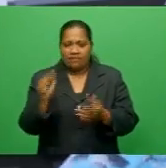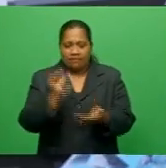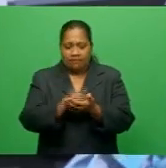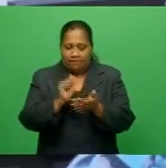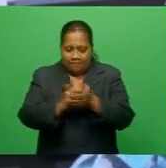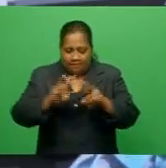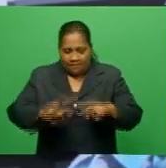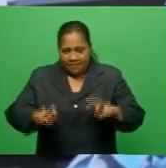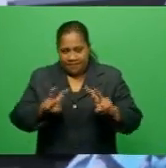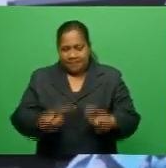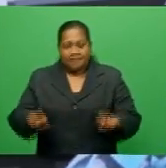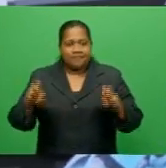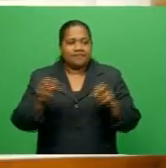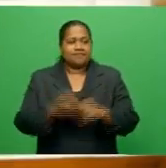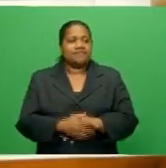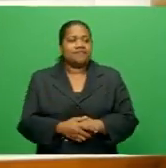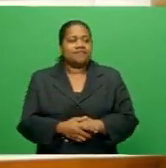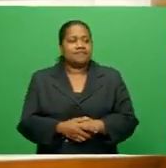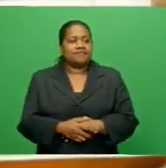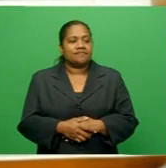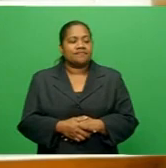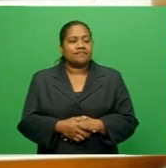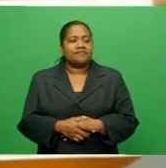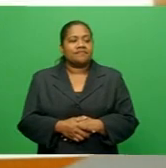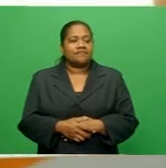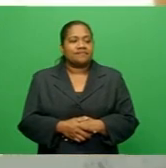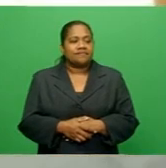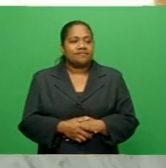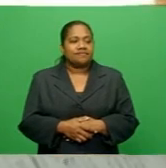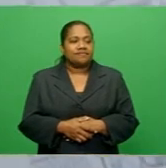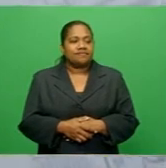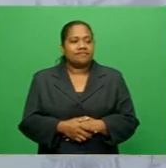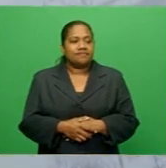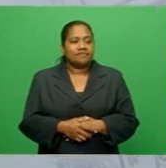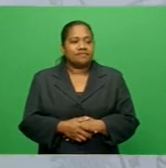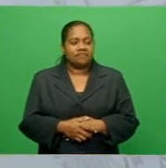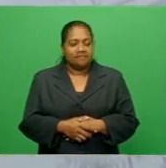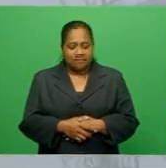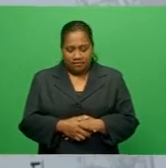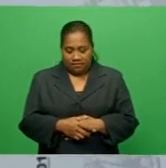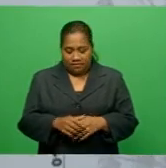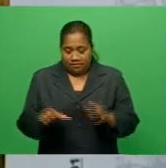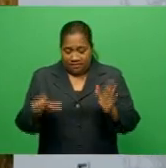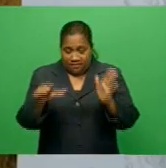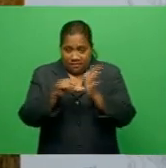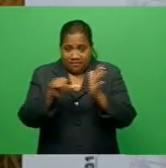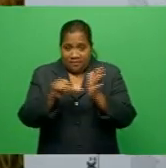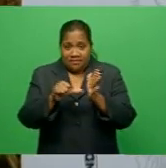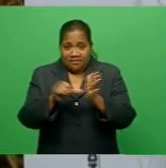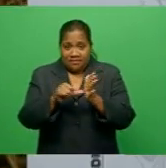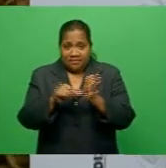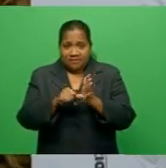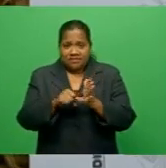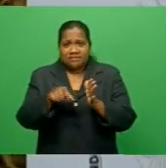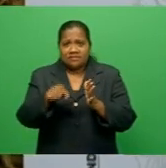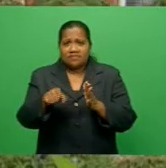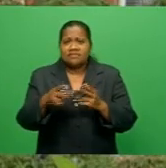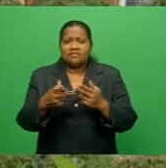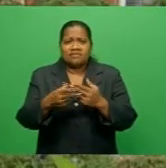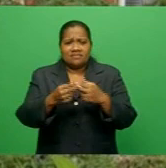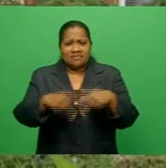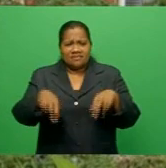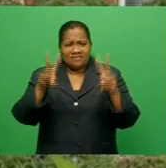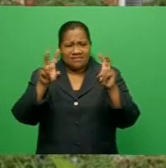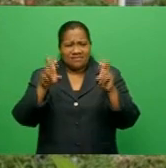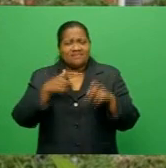you need to go through a full upgrade program. Pereira says sometimes it's difficult to assist informal settlers with lease titles because the